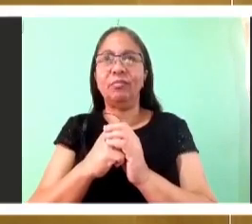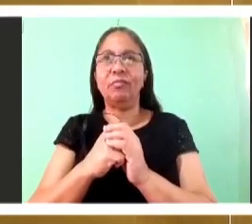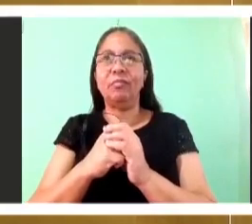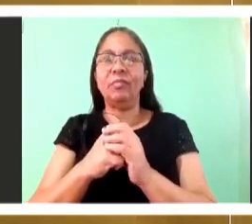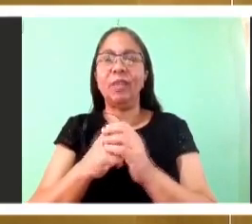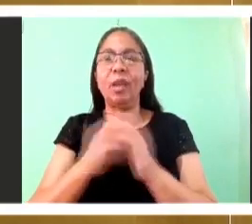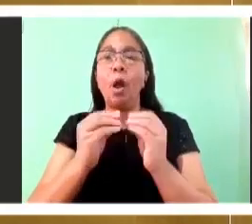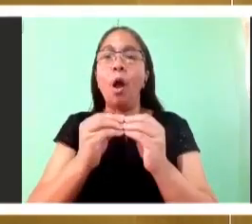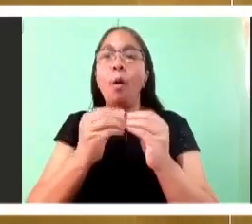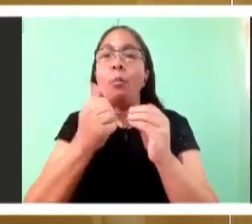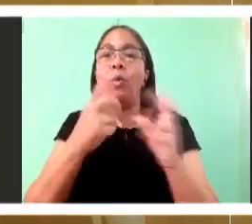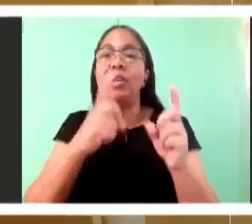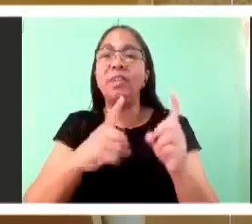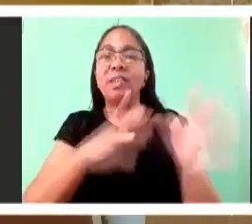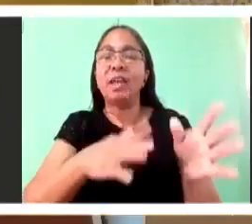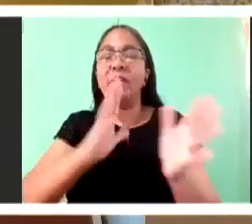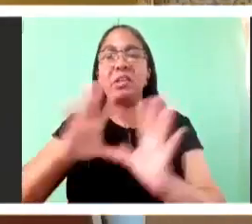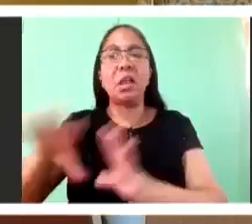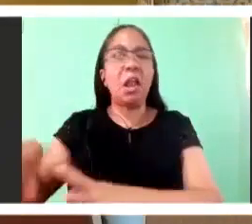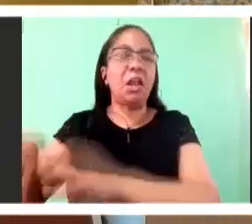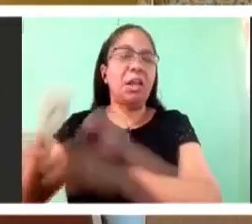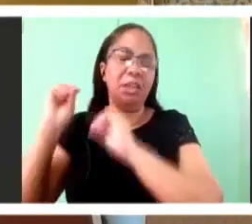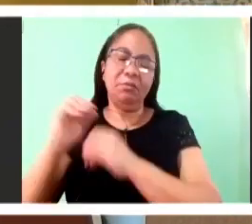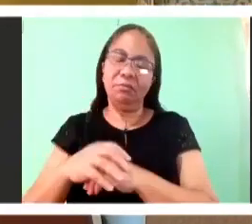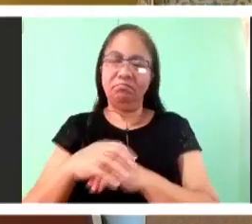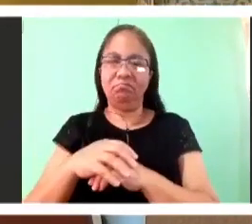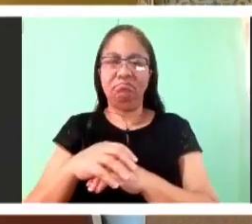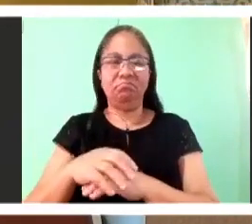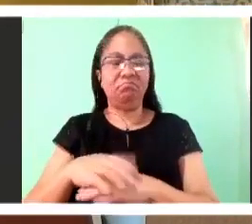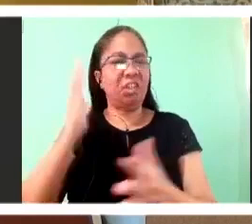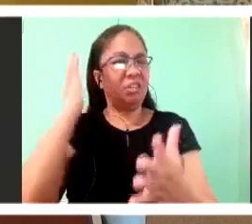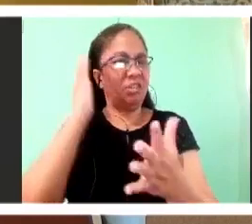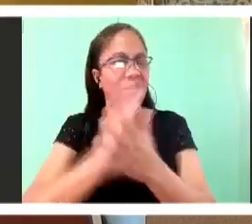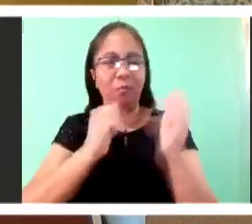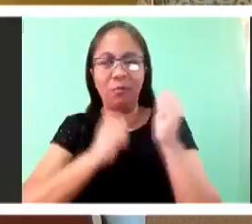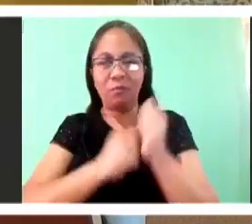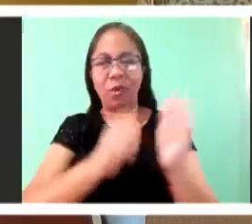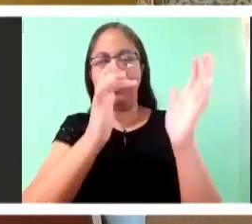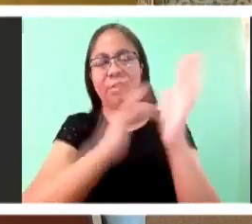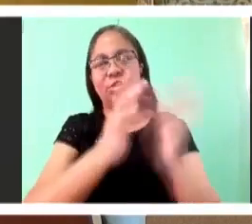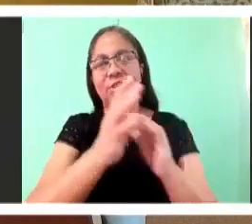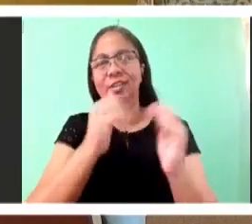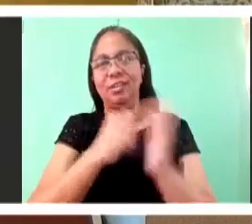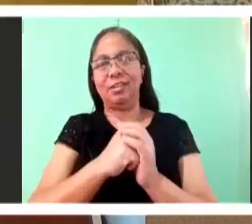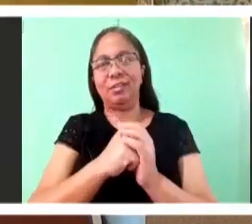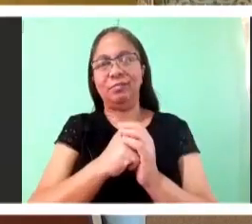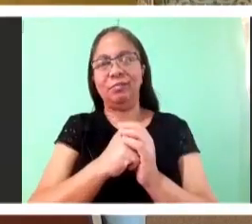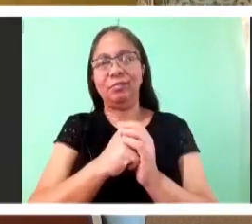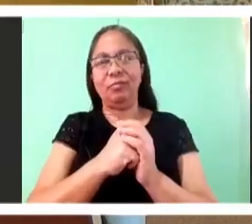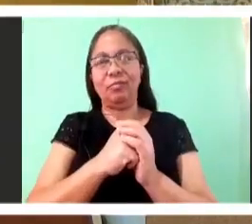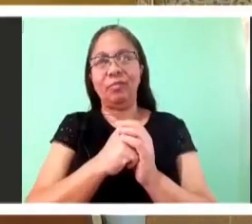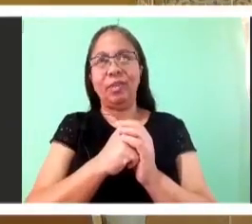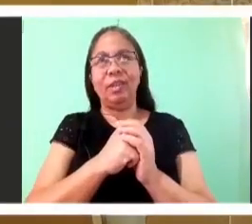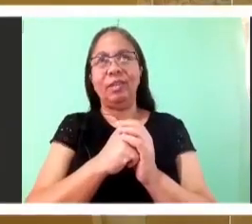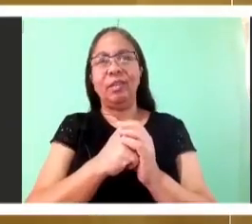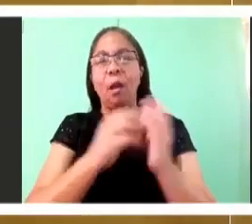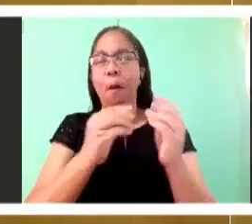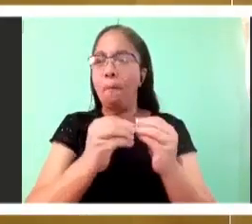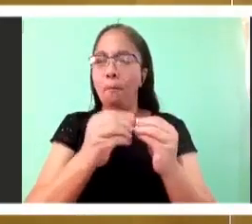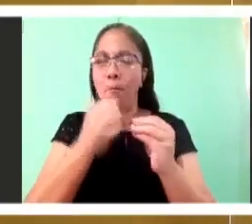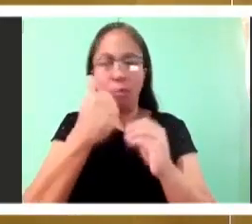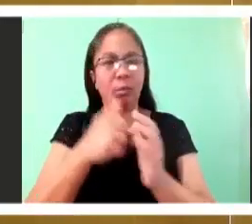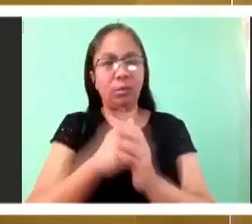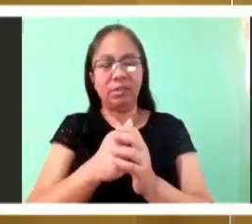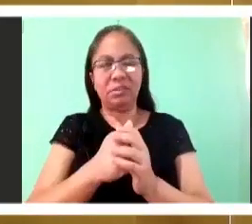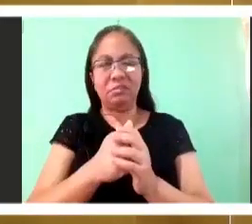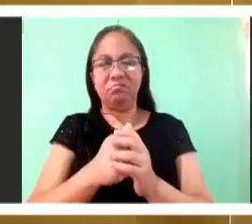Most of them, after this, many of his disciples left him and stopped going with him. Now, it would have